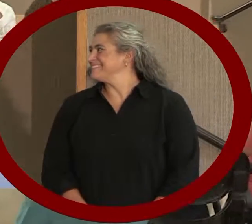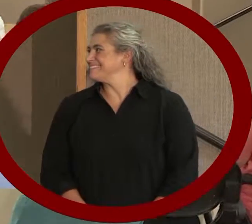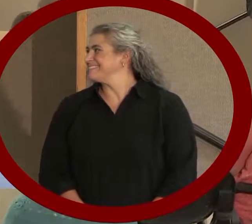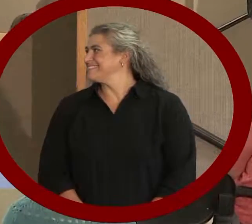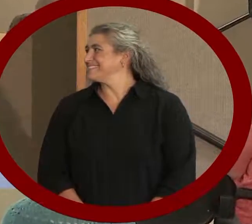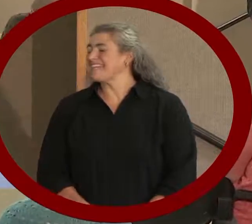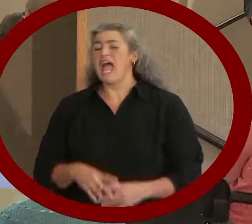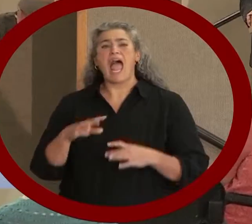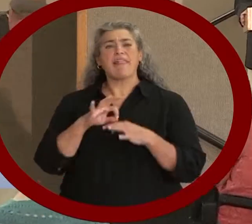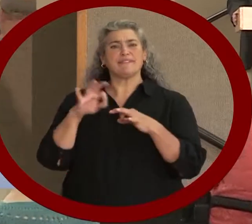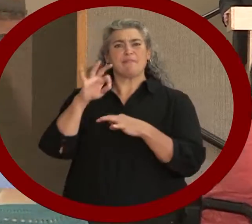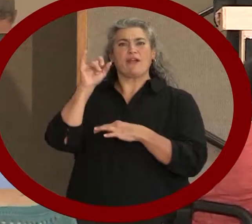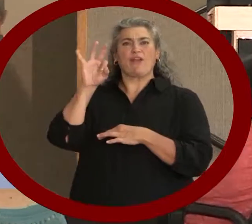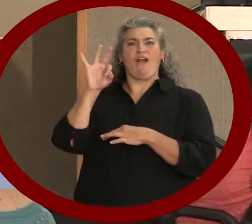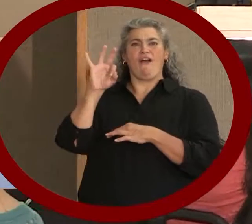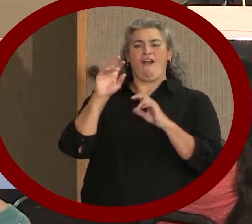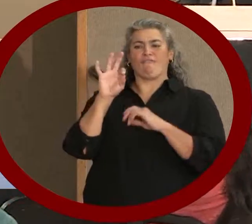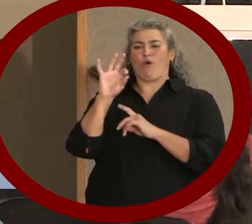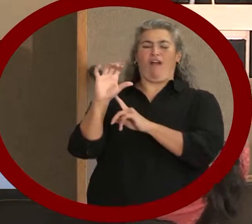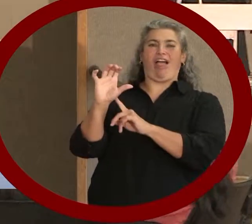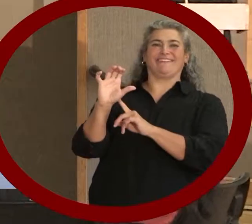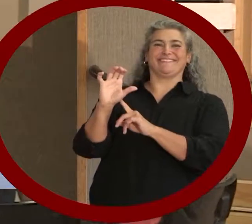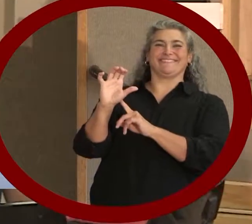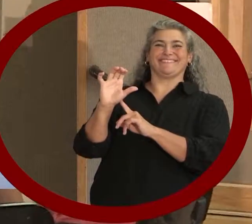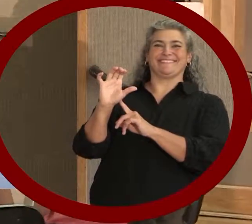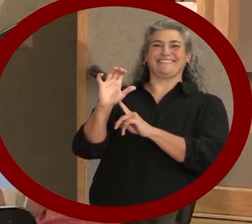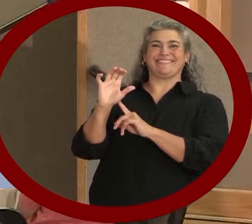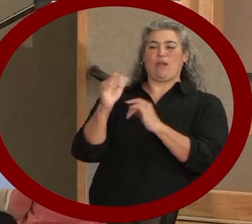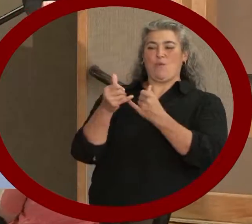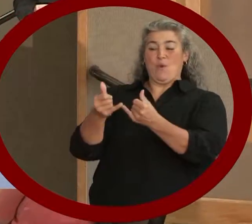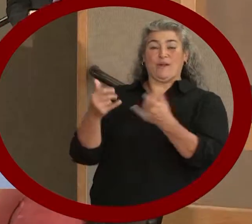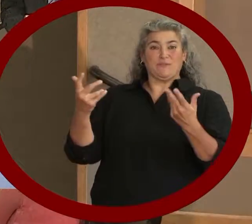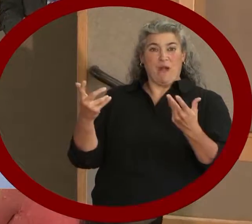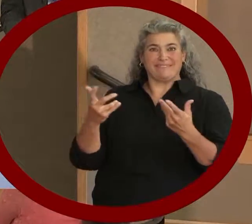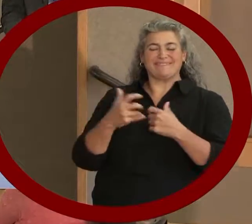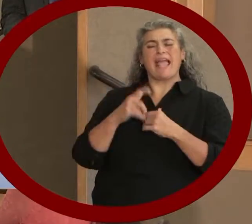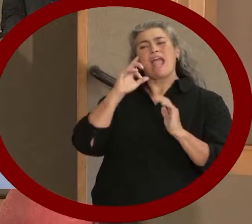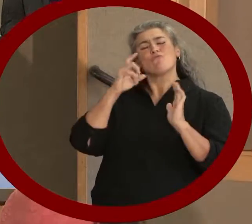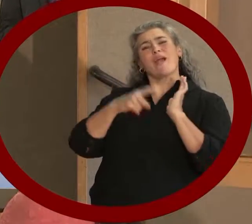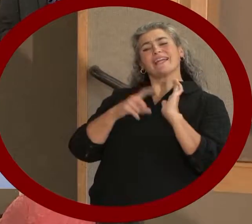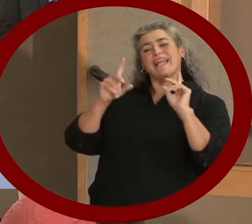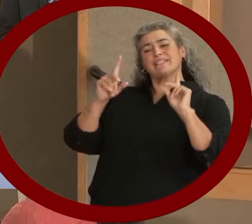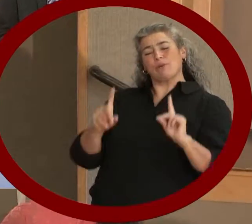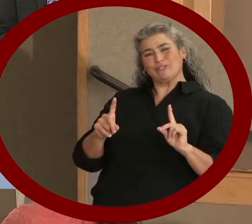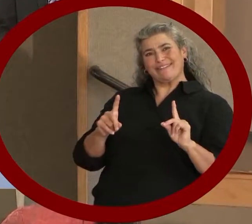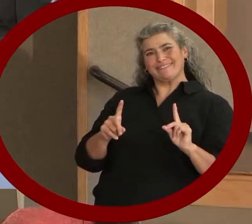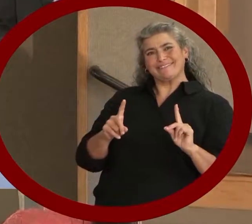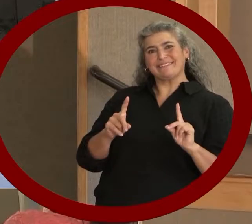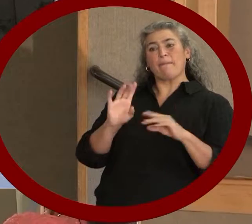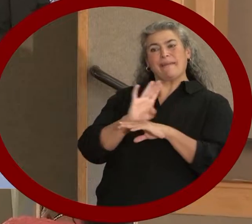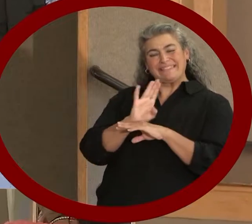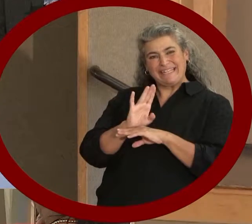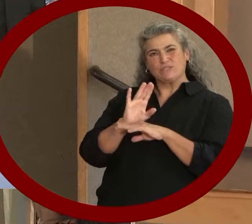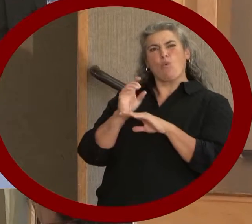The Spirit of Fort Collins Award recognizes an individual business or organization that exemplifies the